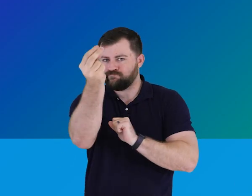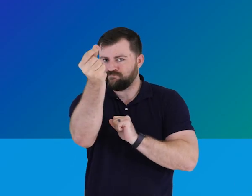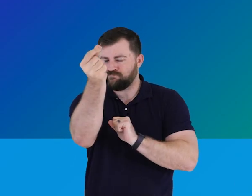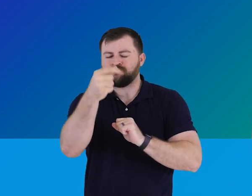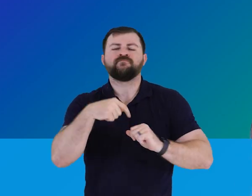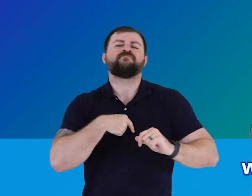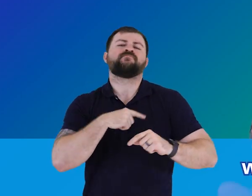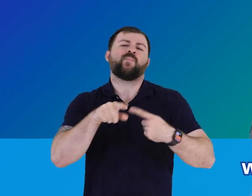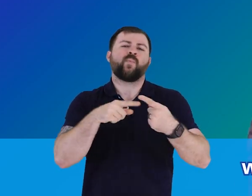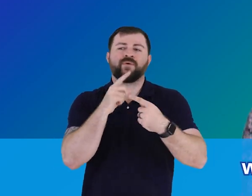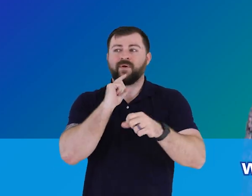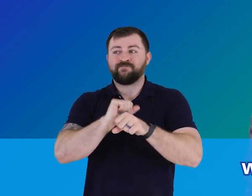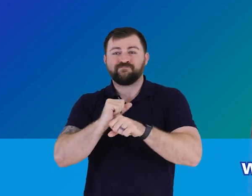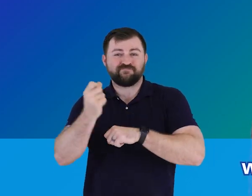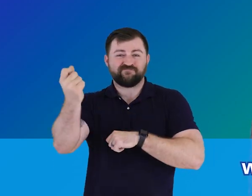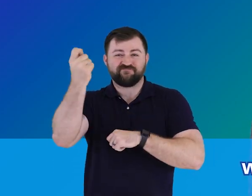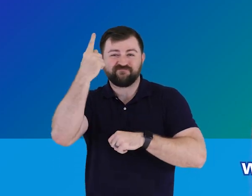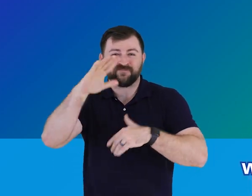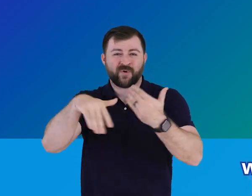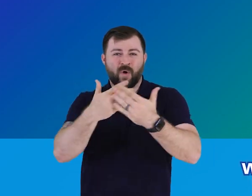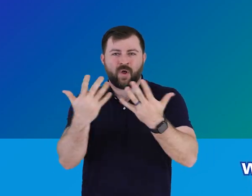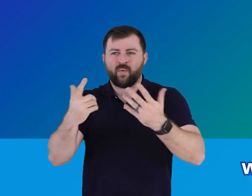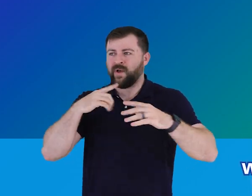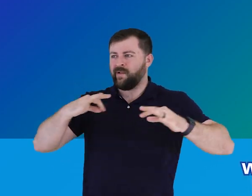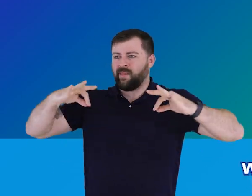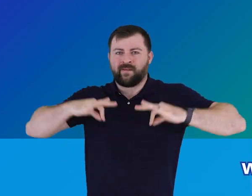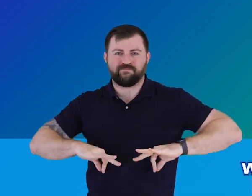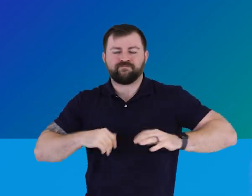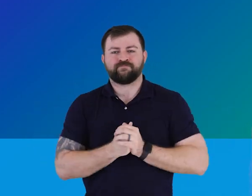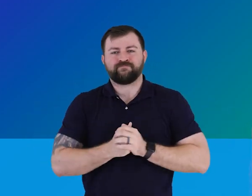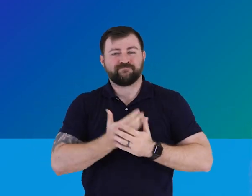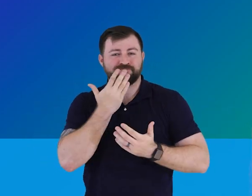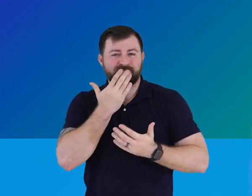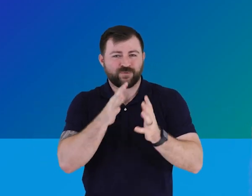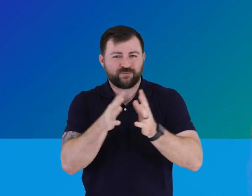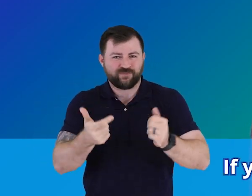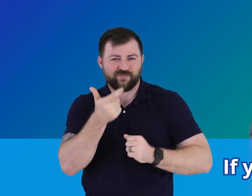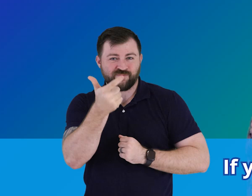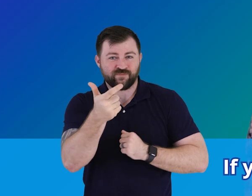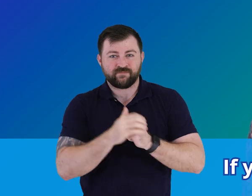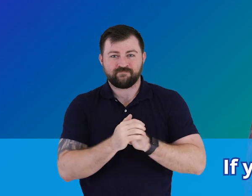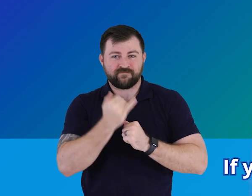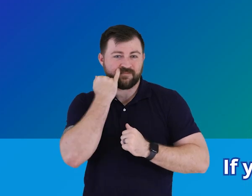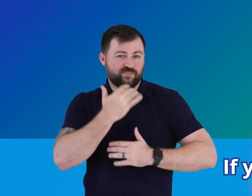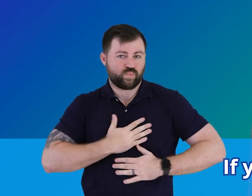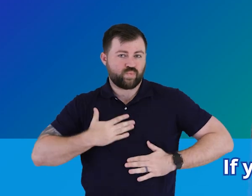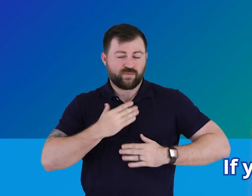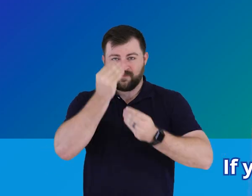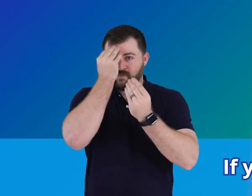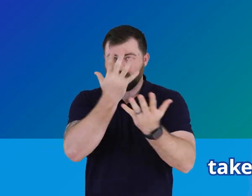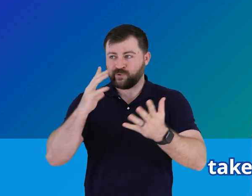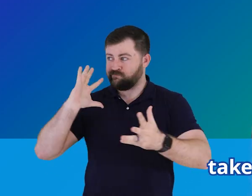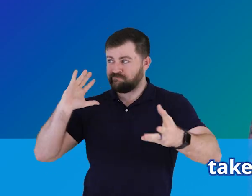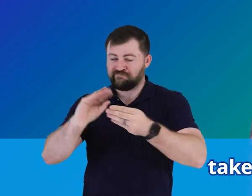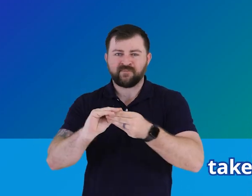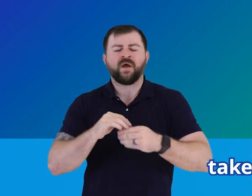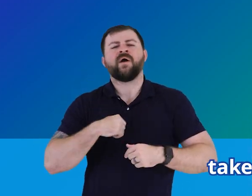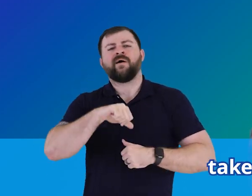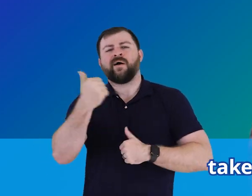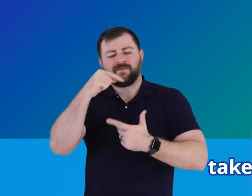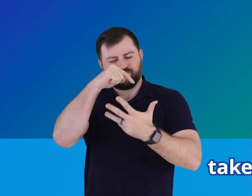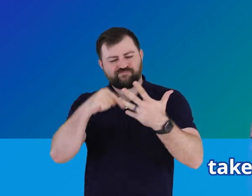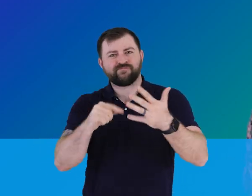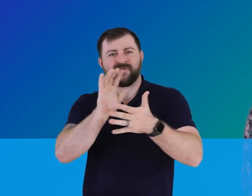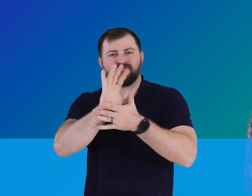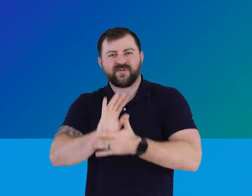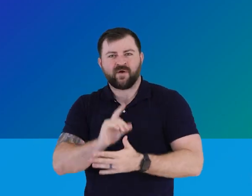instantly when understanding is gained. Thanks for watching. If you've enjoyed this information, take a look at one of